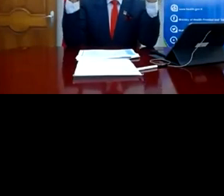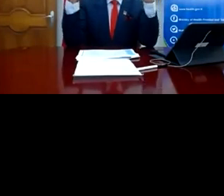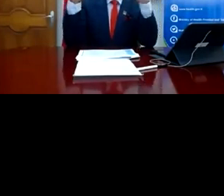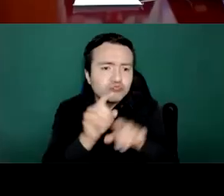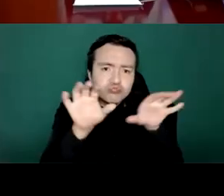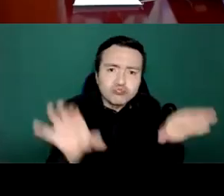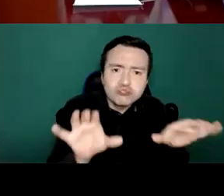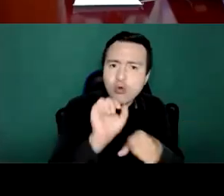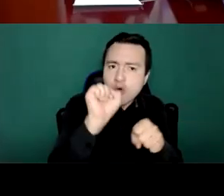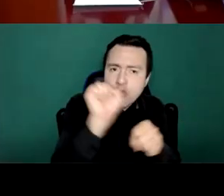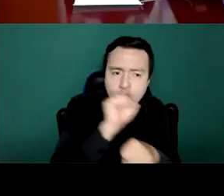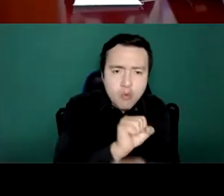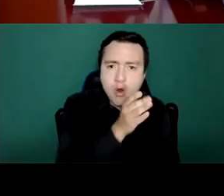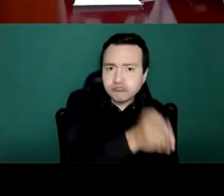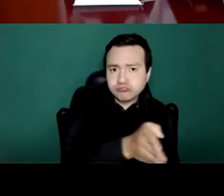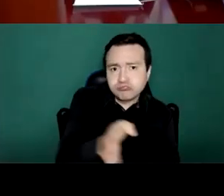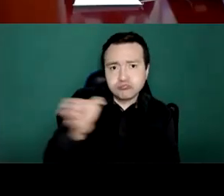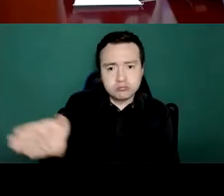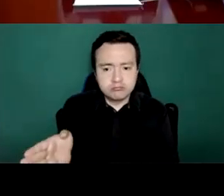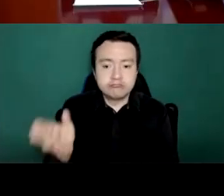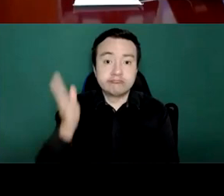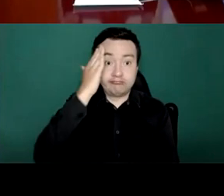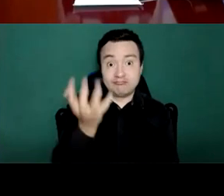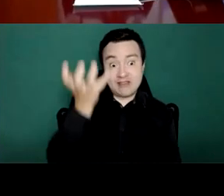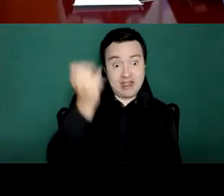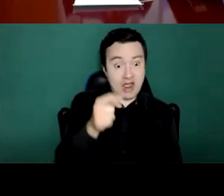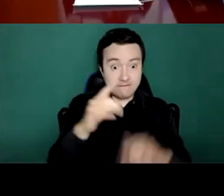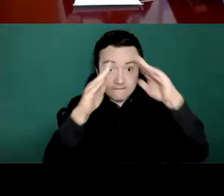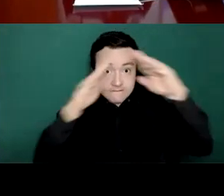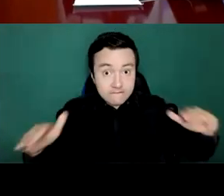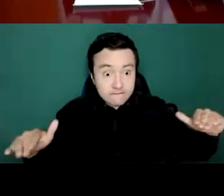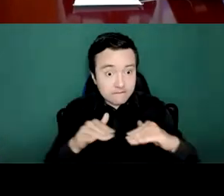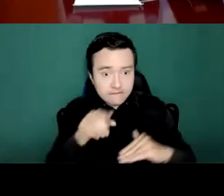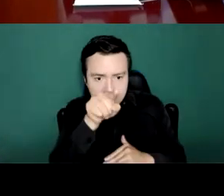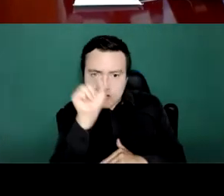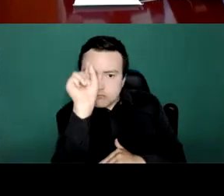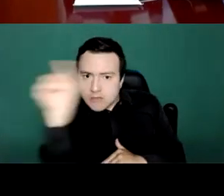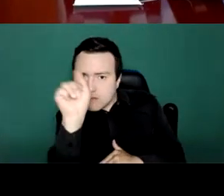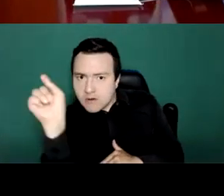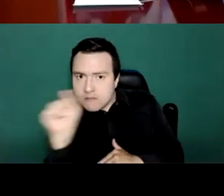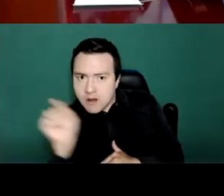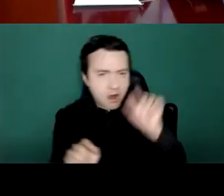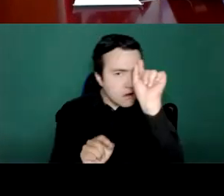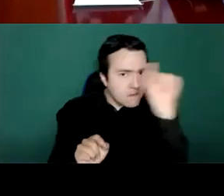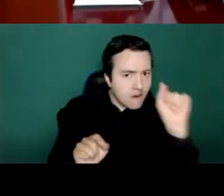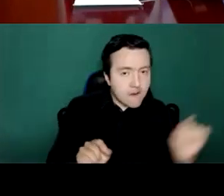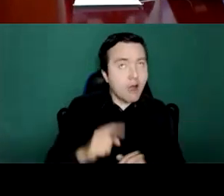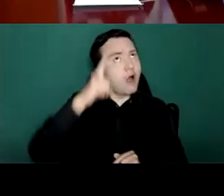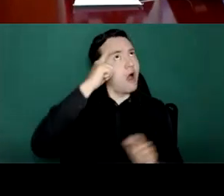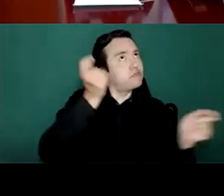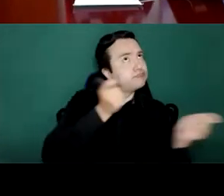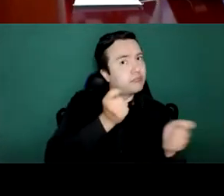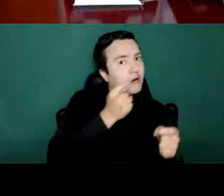achieve the strategic outcomes. So for instance, on the left of the pyramid,